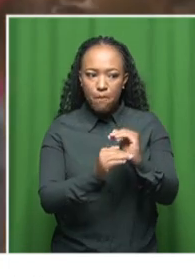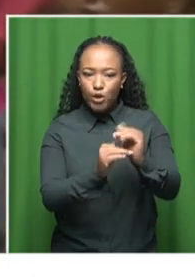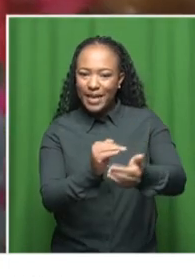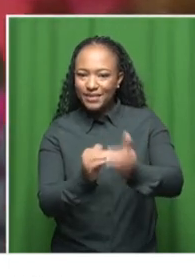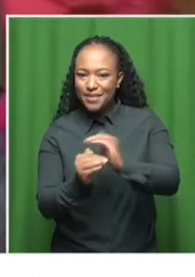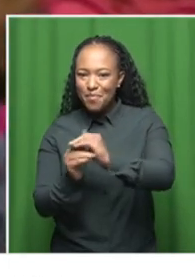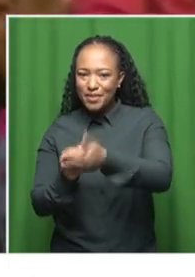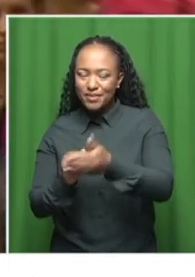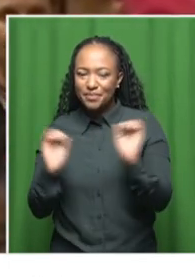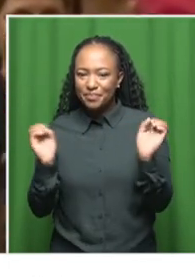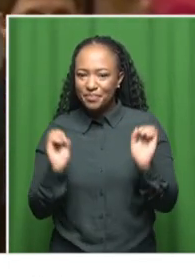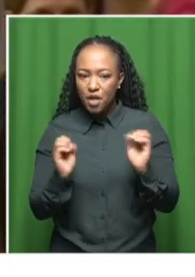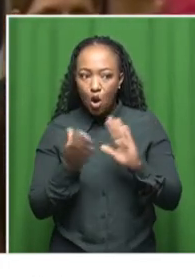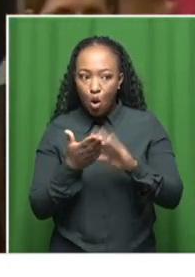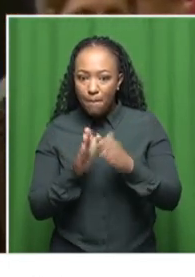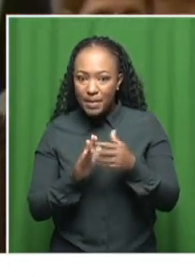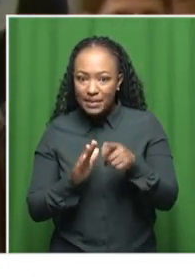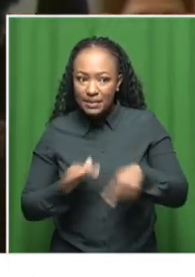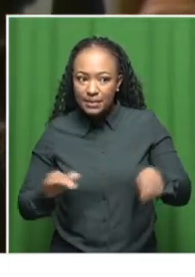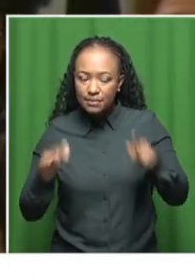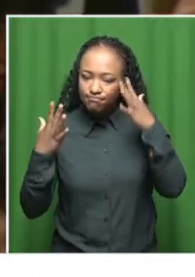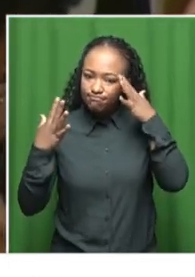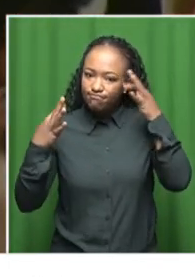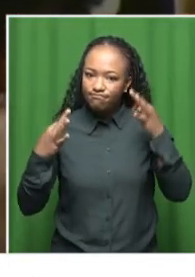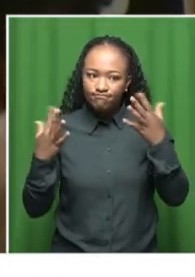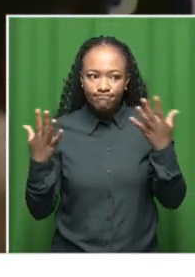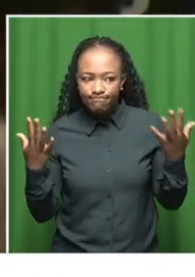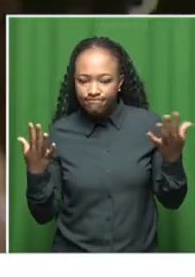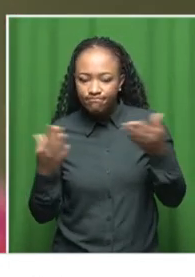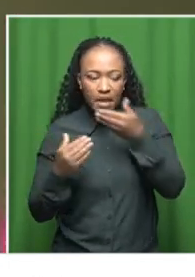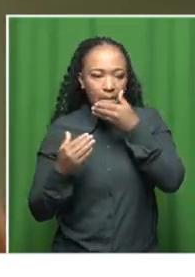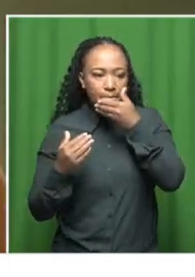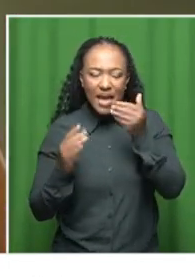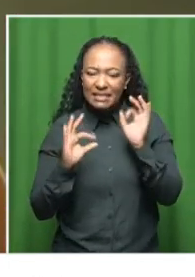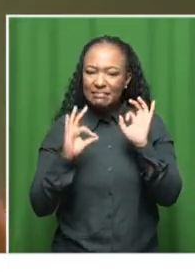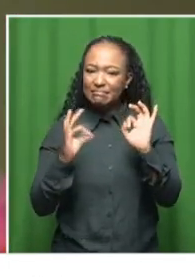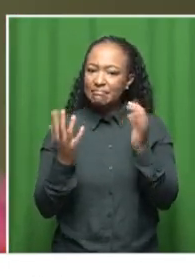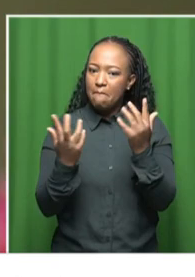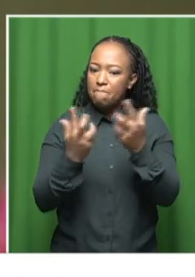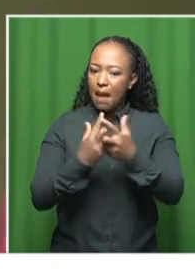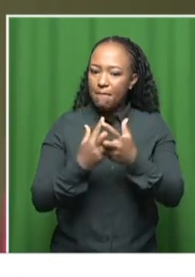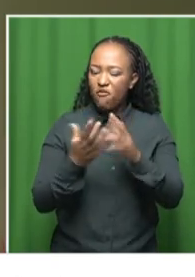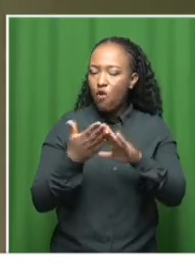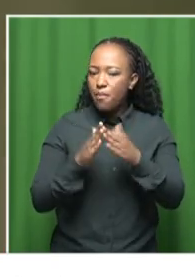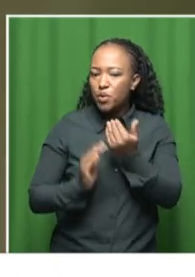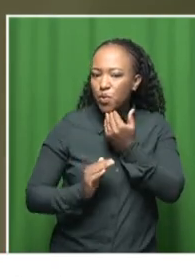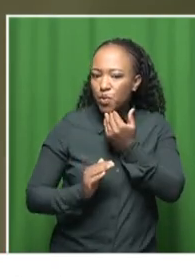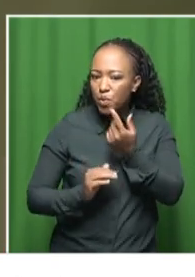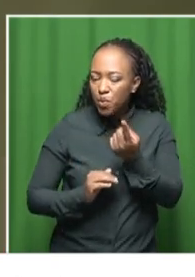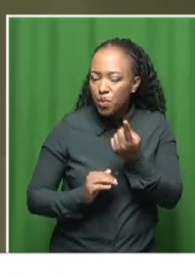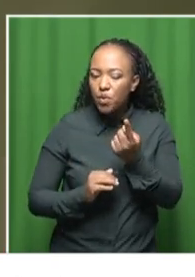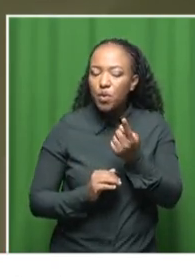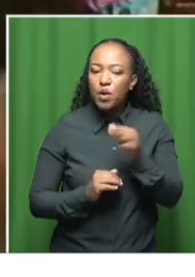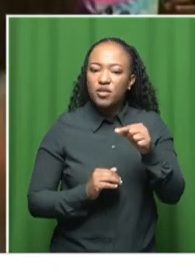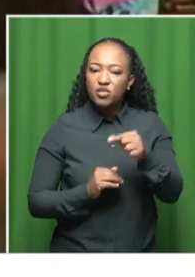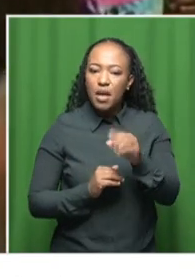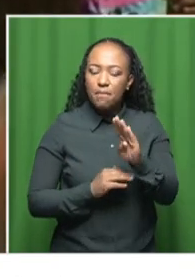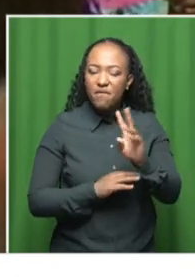community are involved in decision-making, in terms of what responses were best for our communities, gender-based violence,